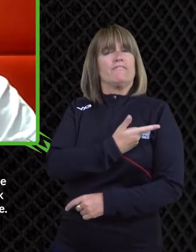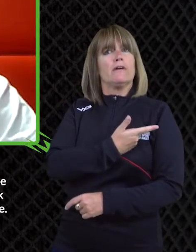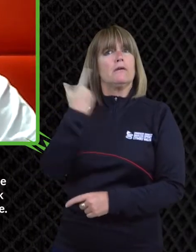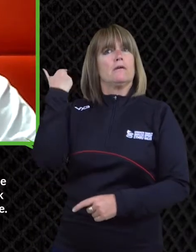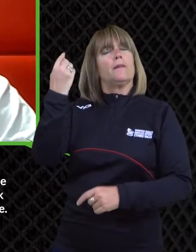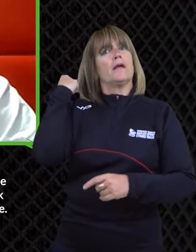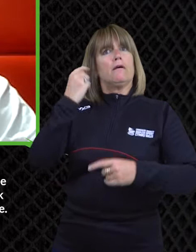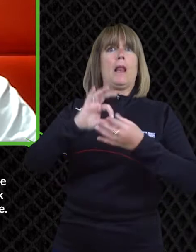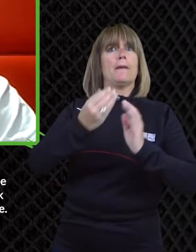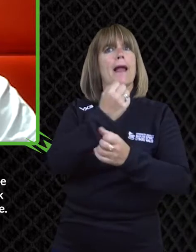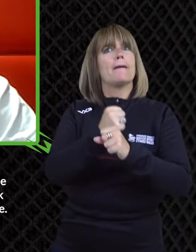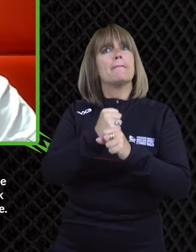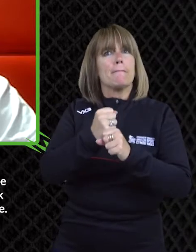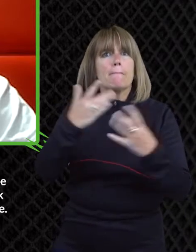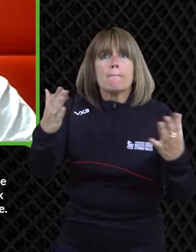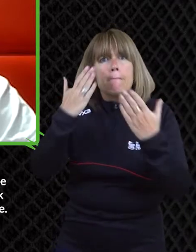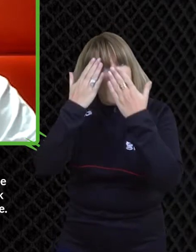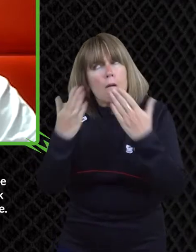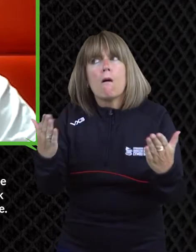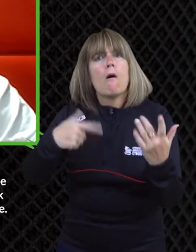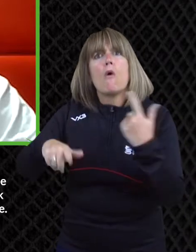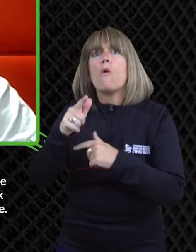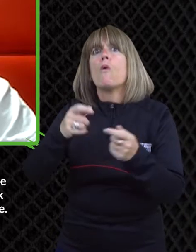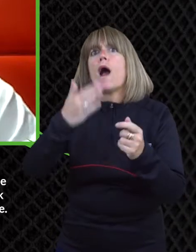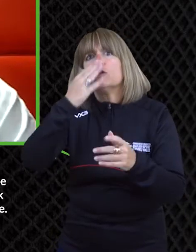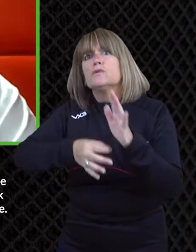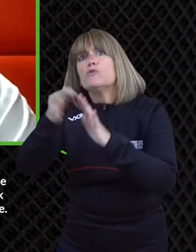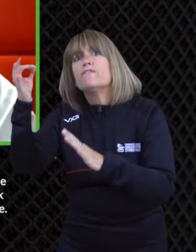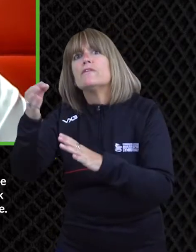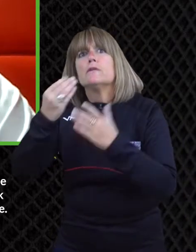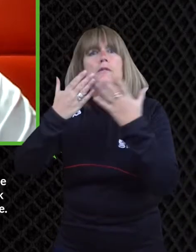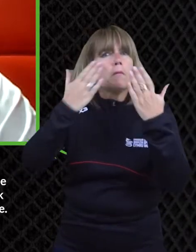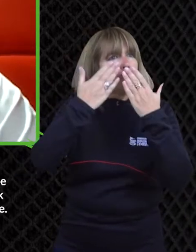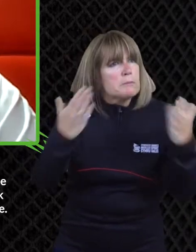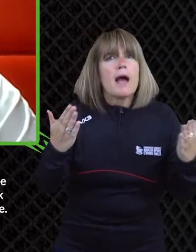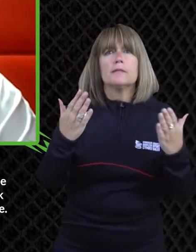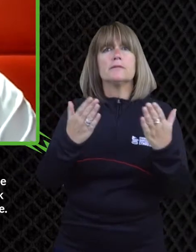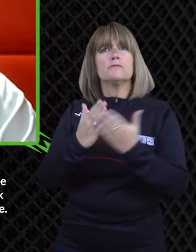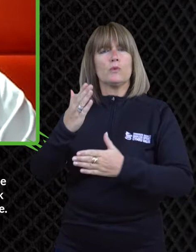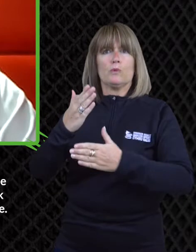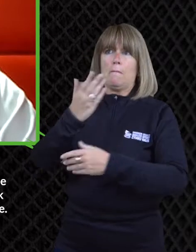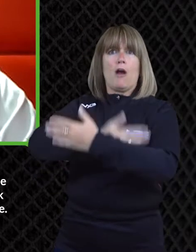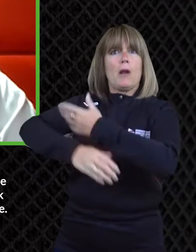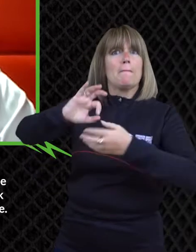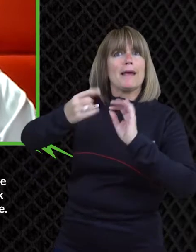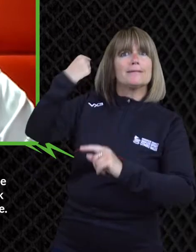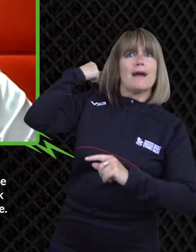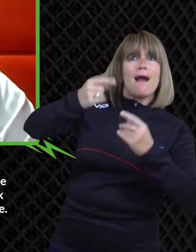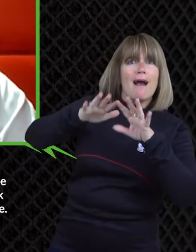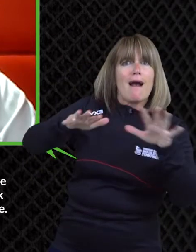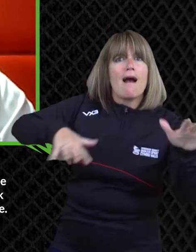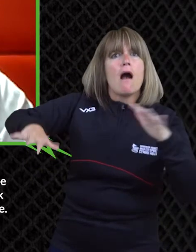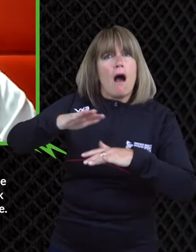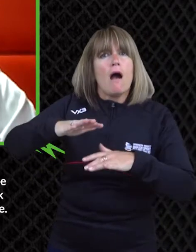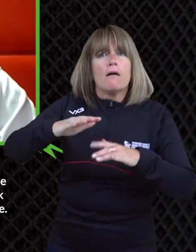you know the the the the games in some respects things have improved some in some respects things um